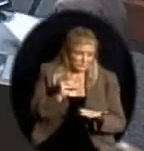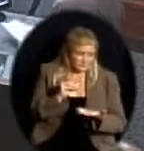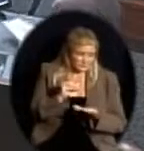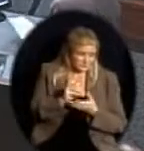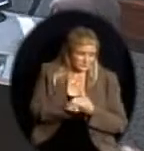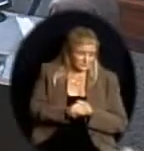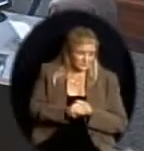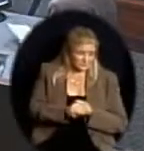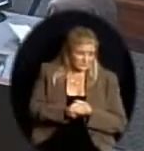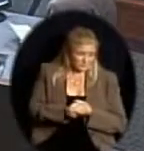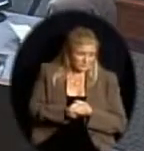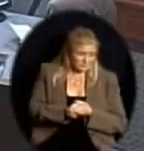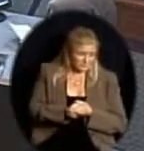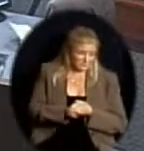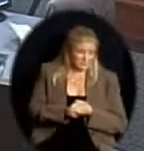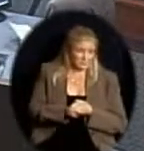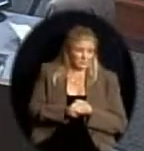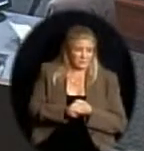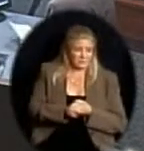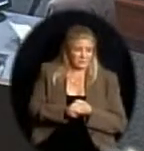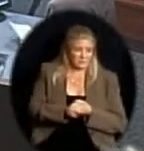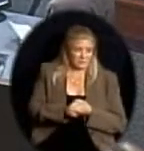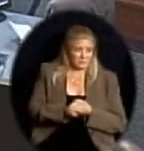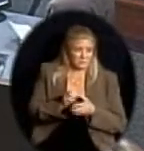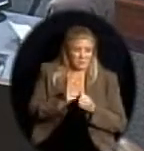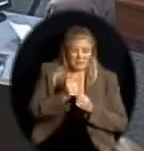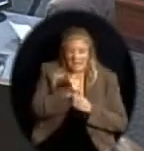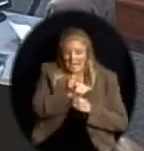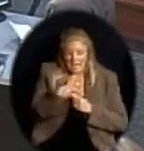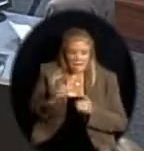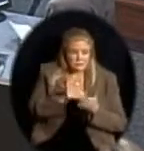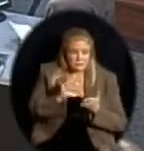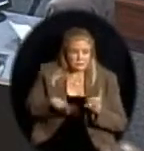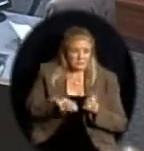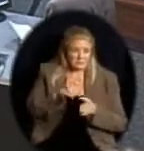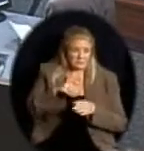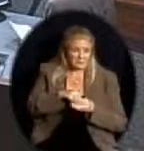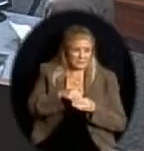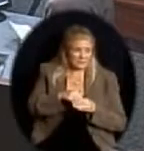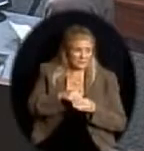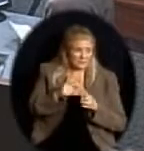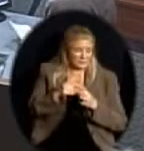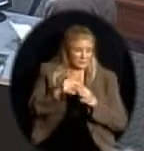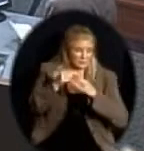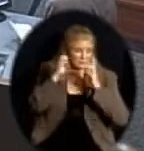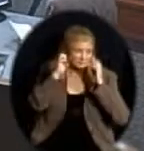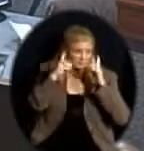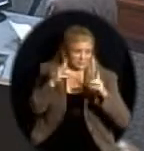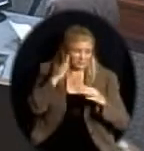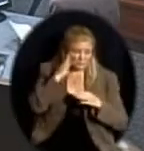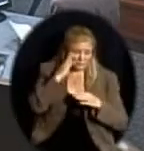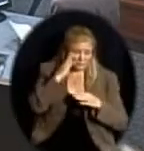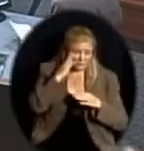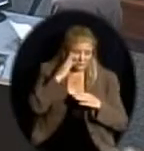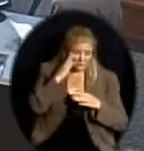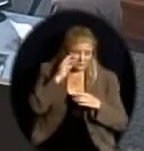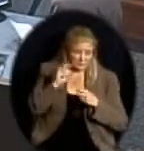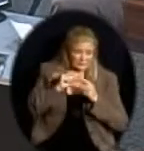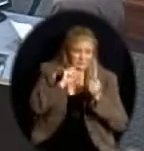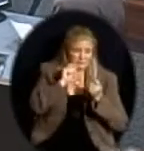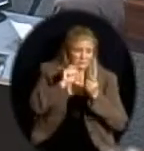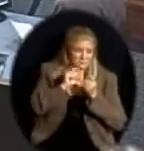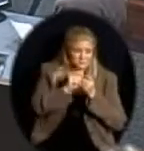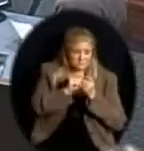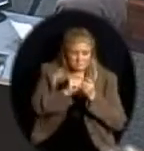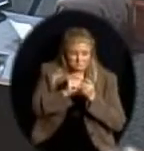with any of the students in special education. My understanding is, and I'm sure you're going to report on this, only a certain number of students can take the CAM. So then